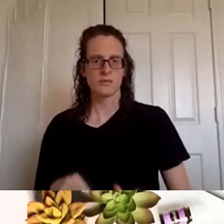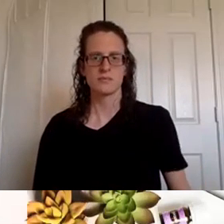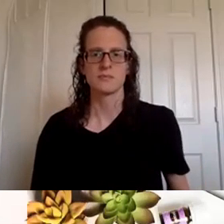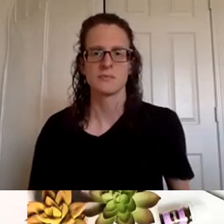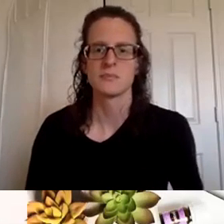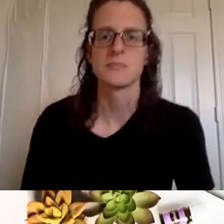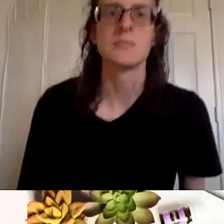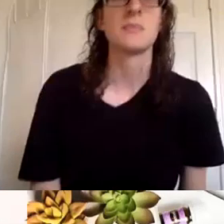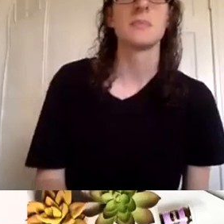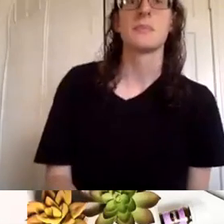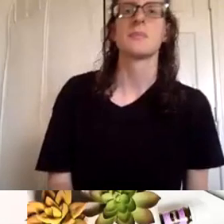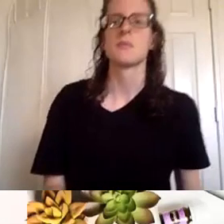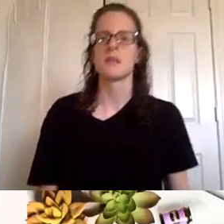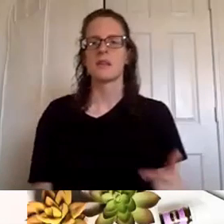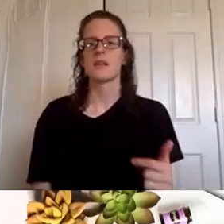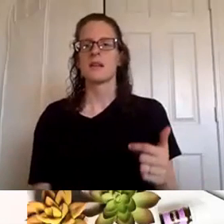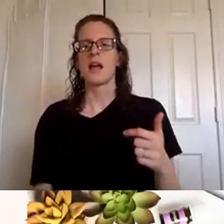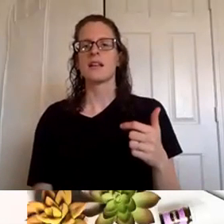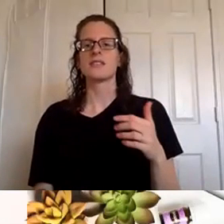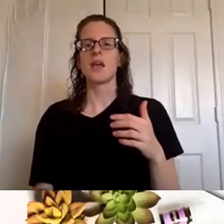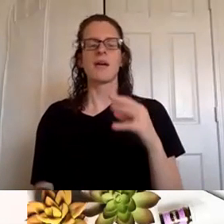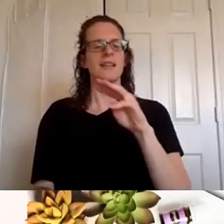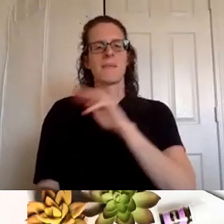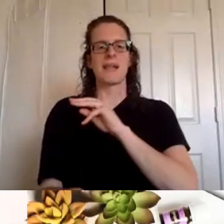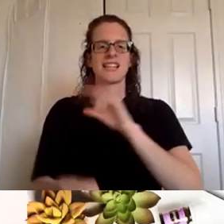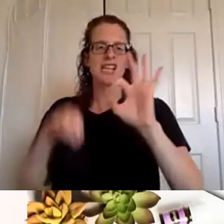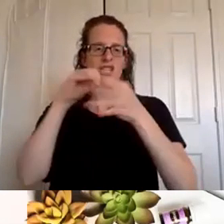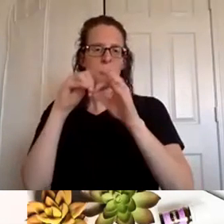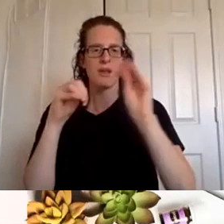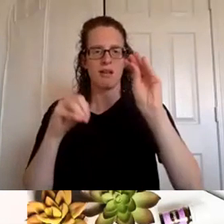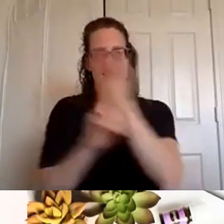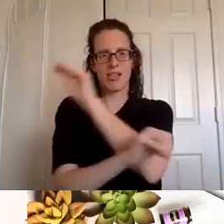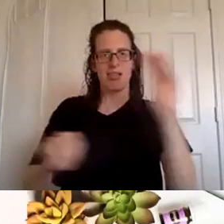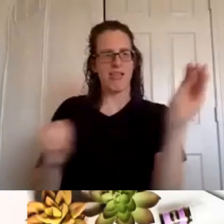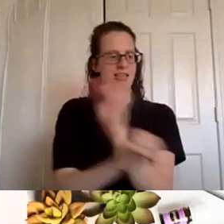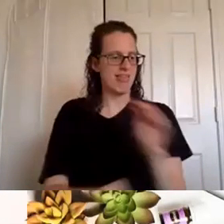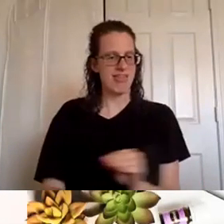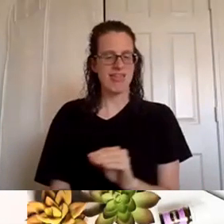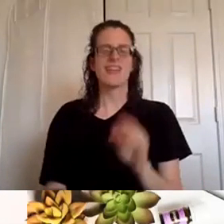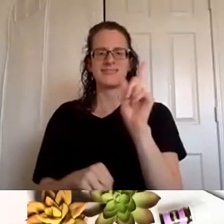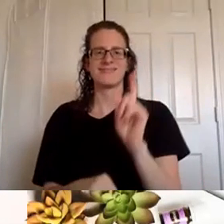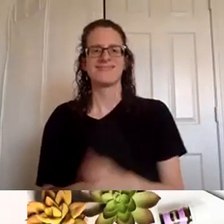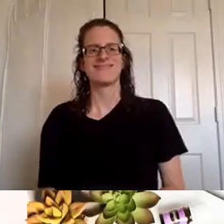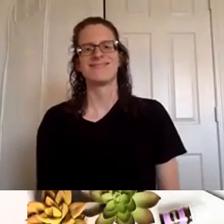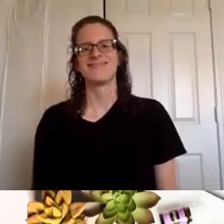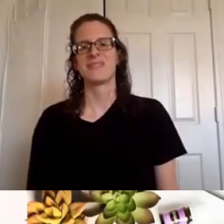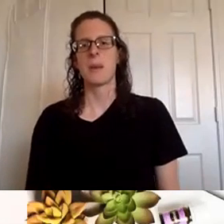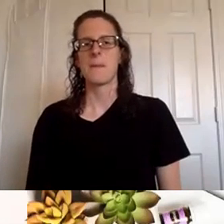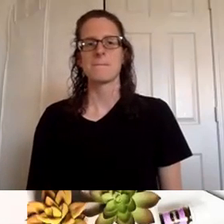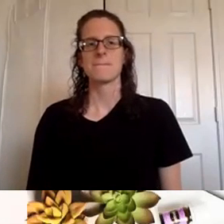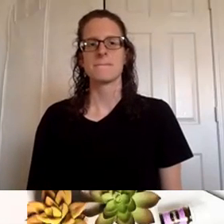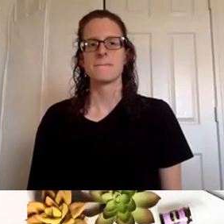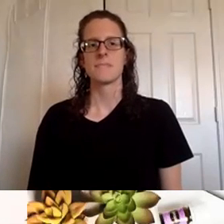i'm having to move melinda's interpreter screen so that they can see it in the video so um the